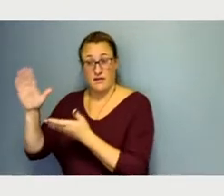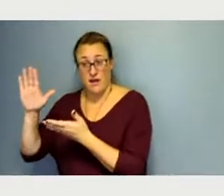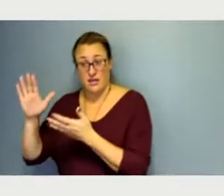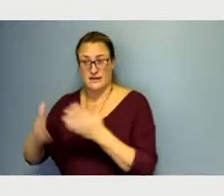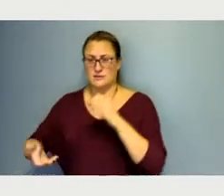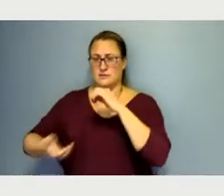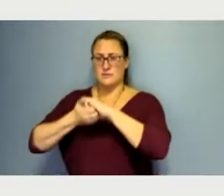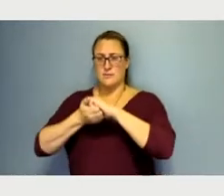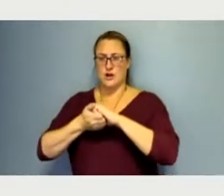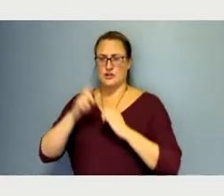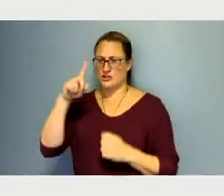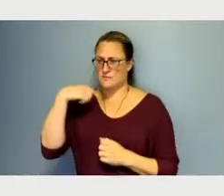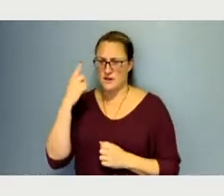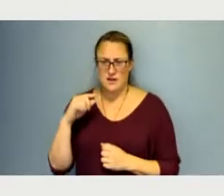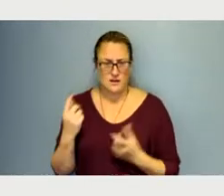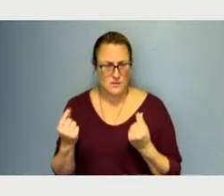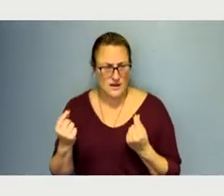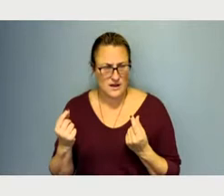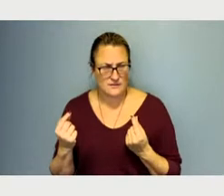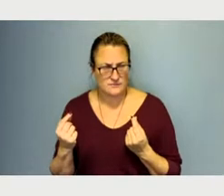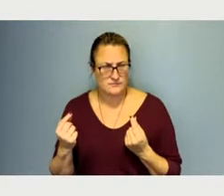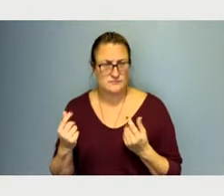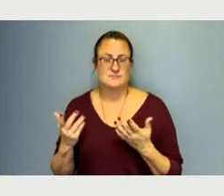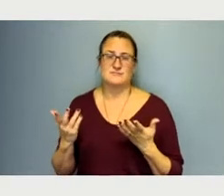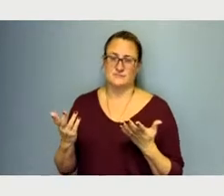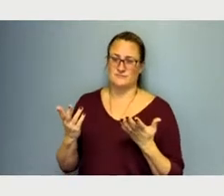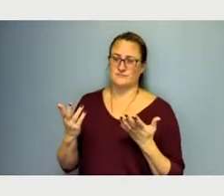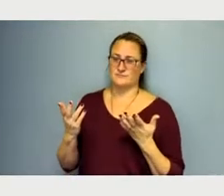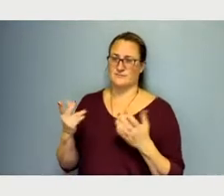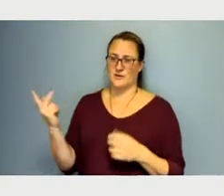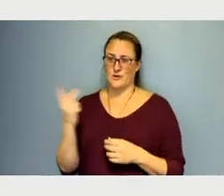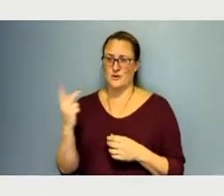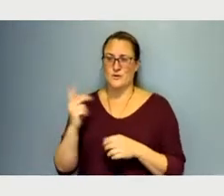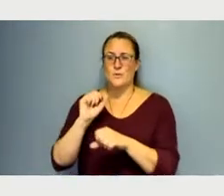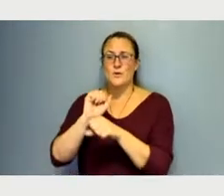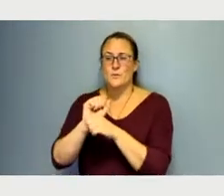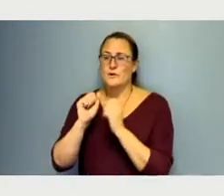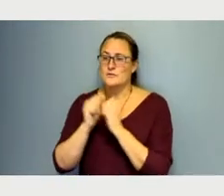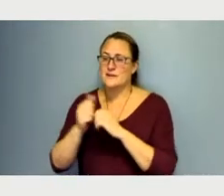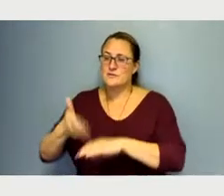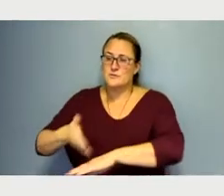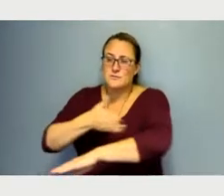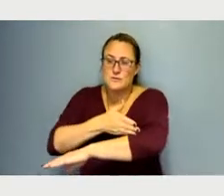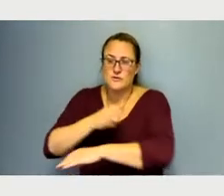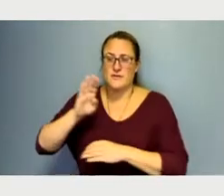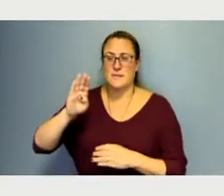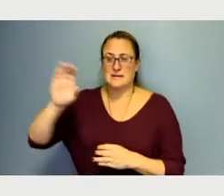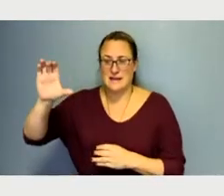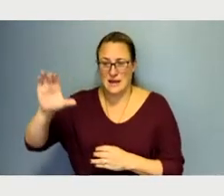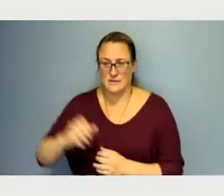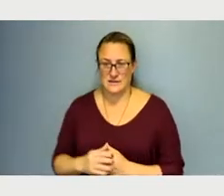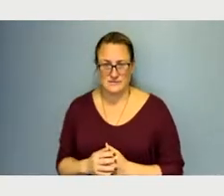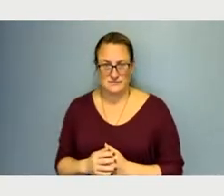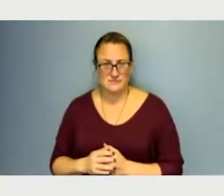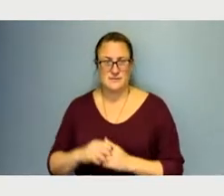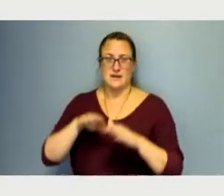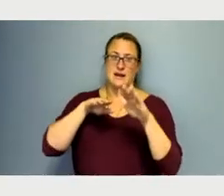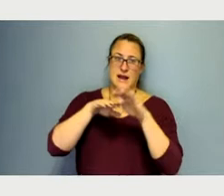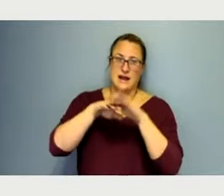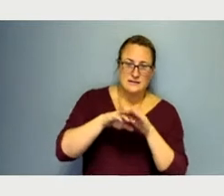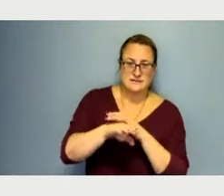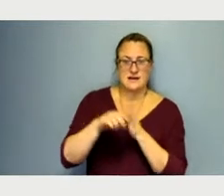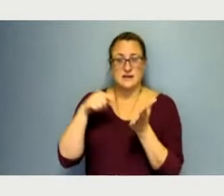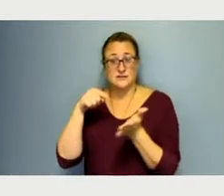And, and all that is, is equaling that we're improving bucks. Number one, we want to make sure that access, access and affordability to